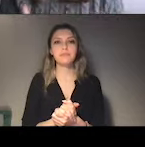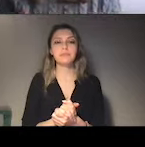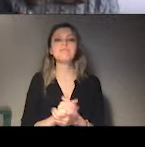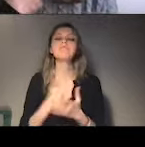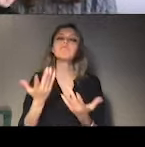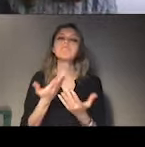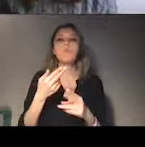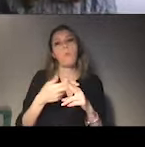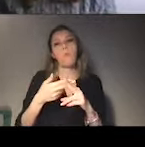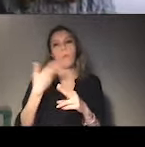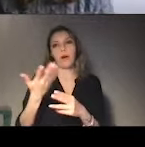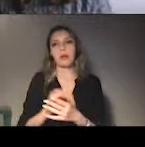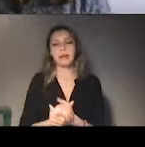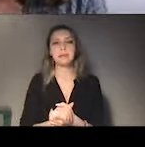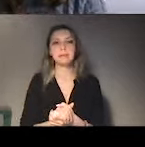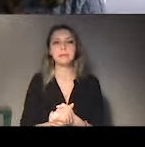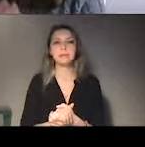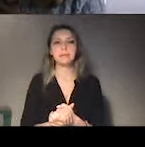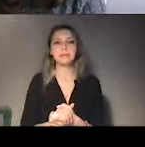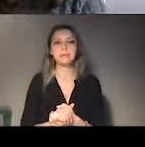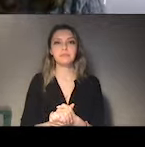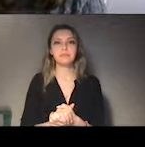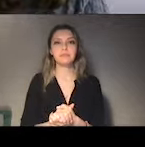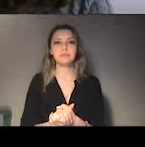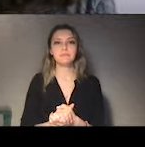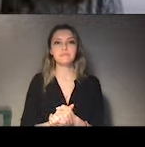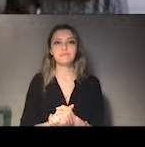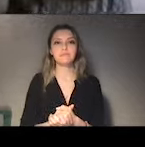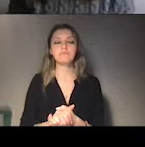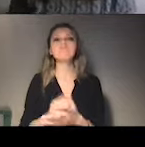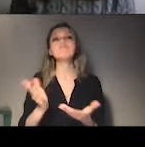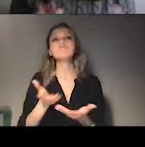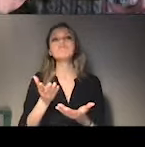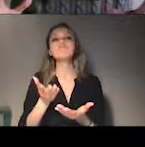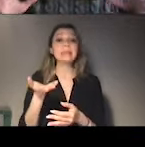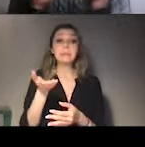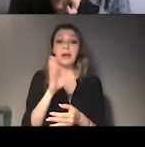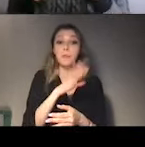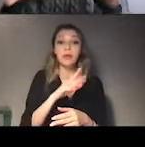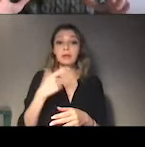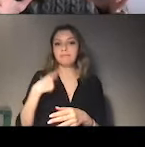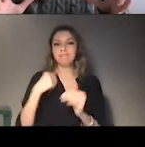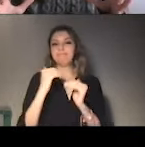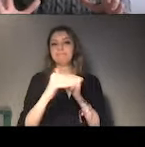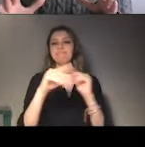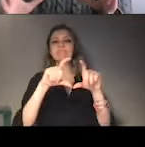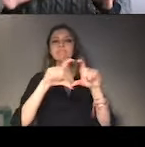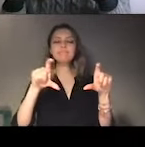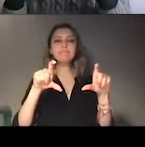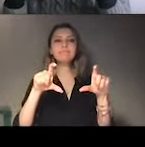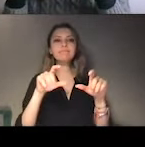previous reports, submitted by other NGOs, by other coalitions. So always have an introduction,